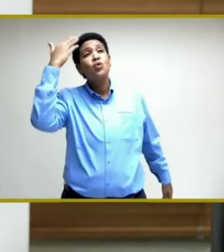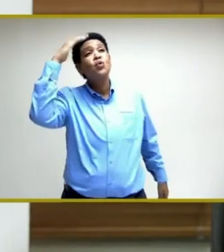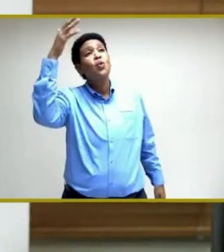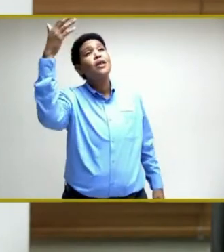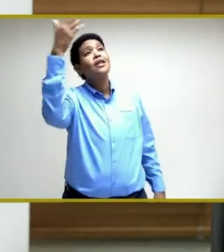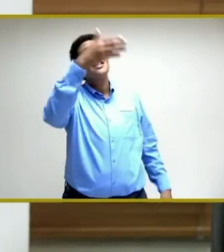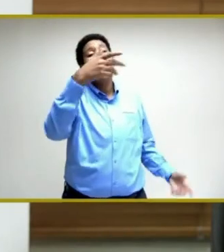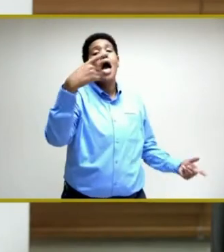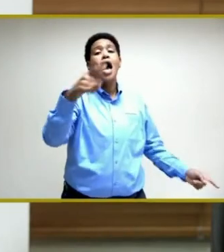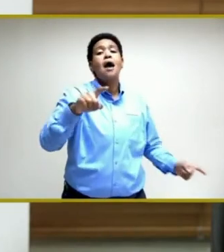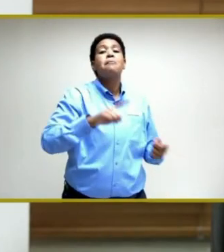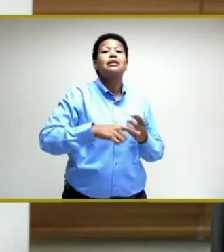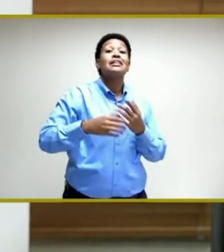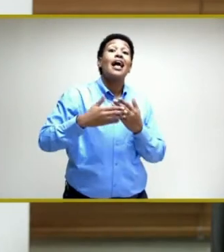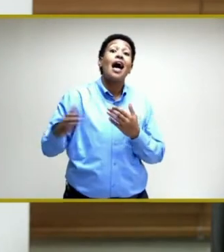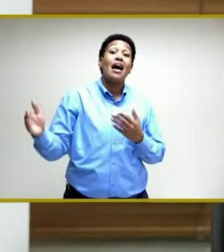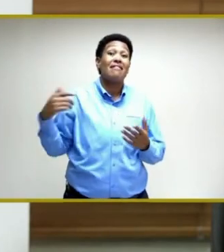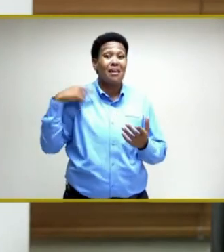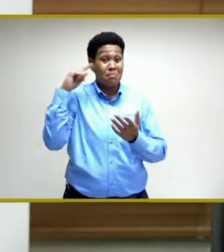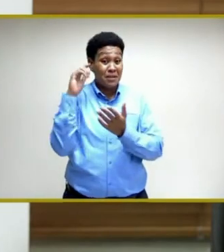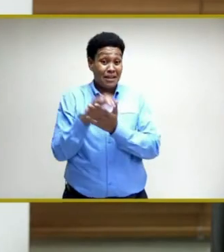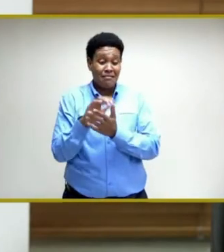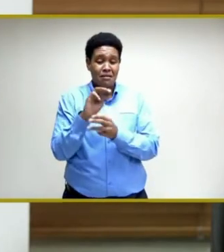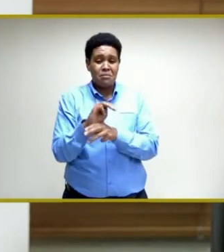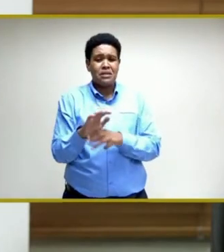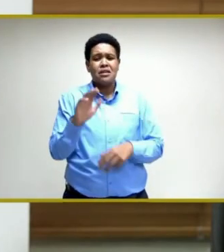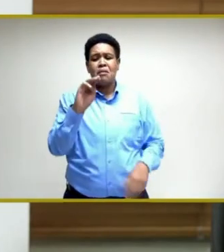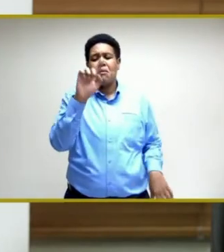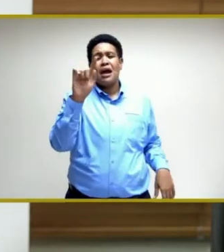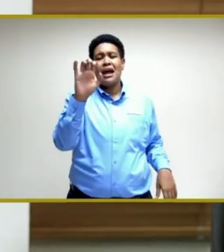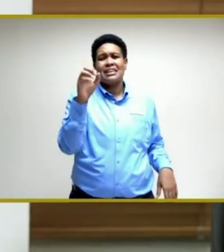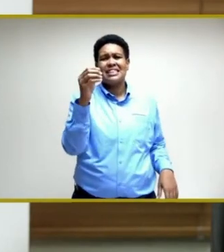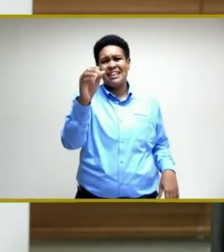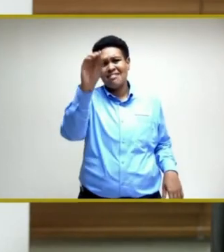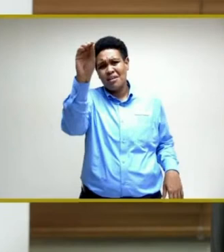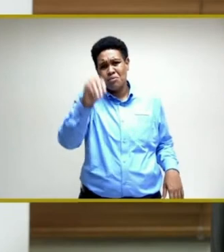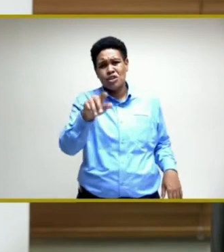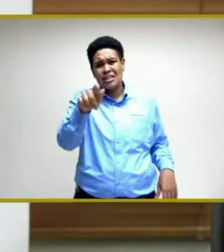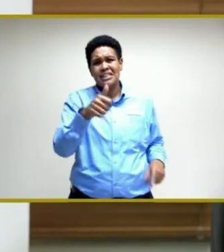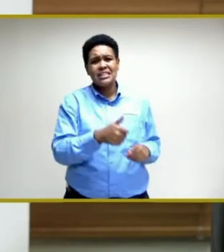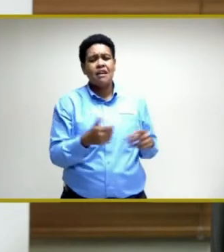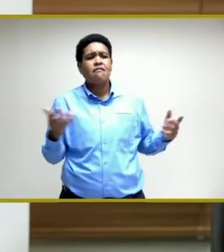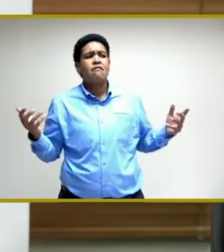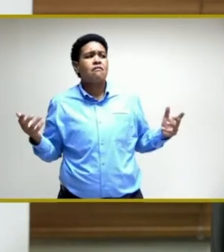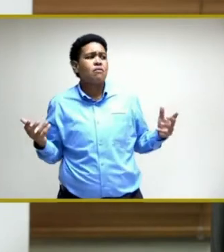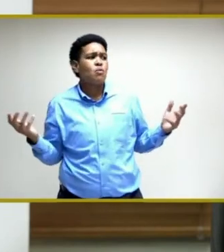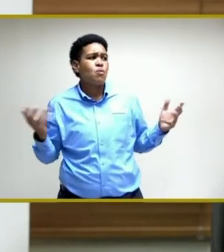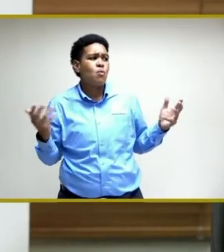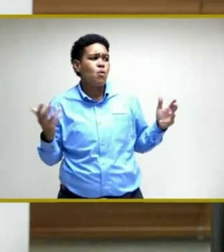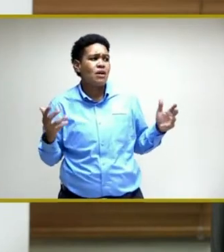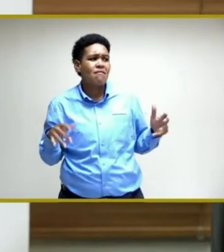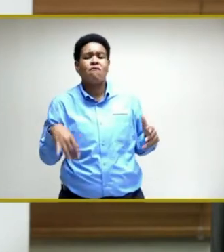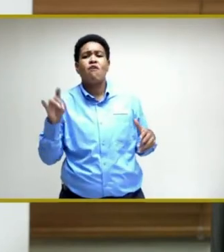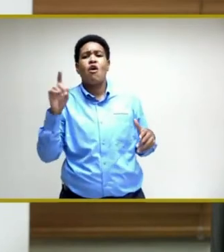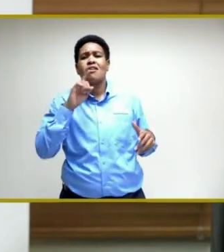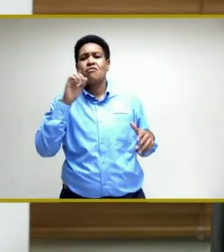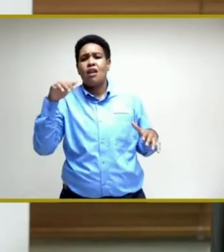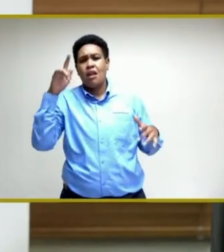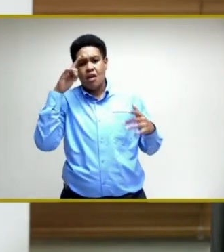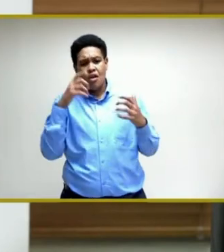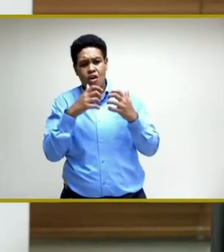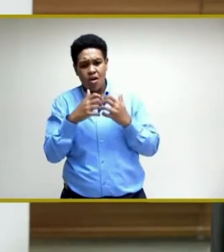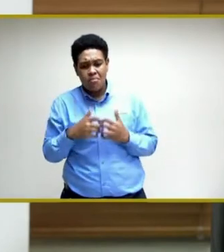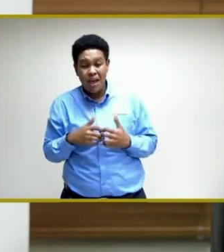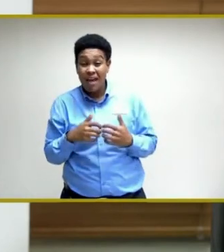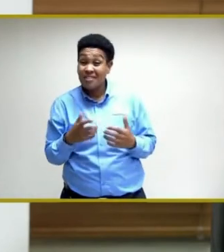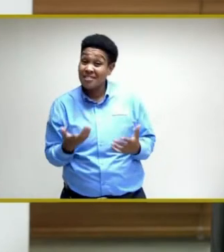are taking place until after the fact. I believe Minister McKenzie gave a percentage of what they found to be in compliance. And